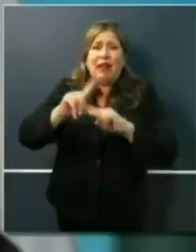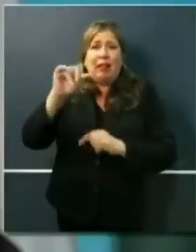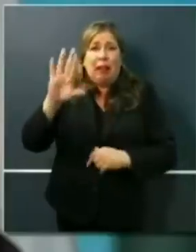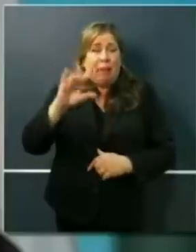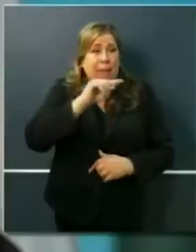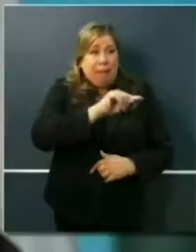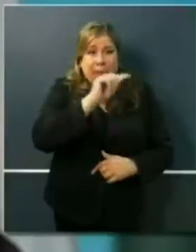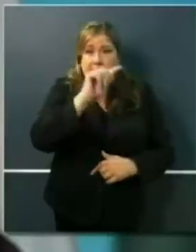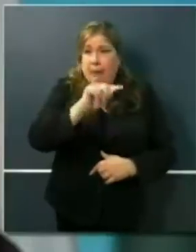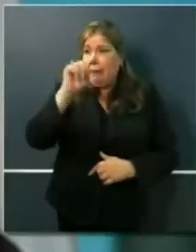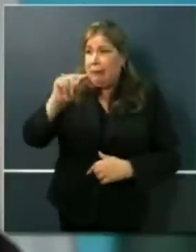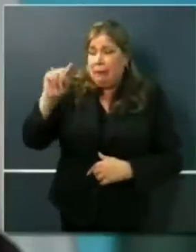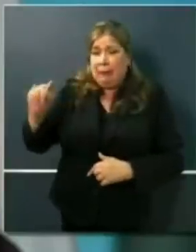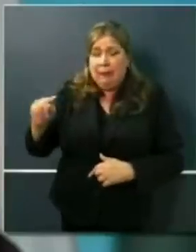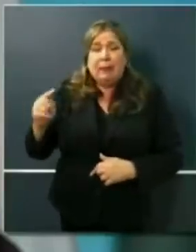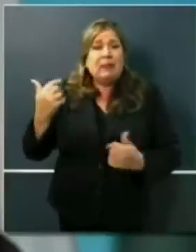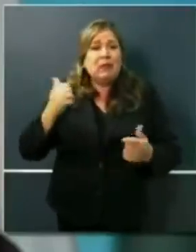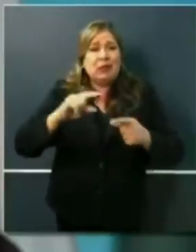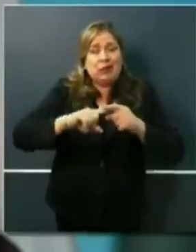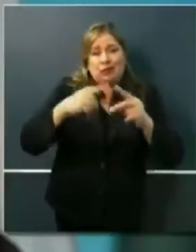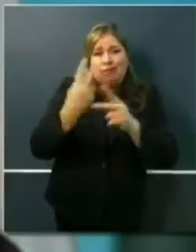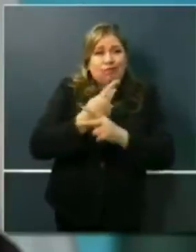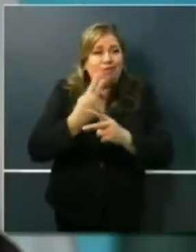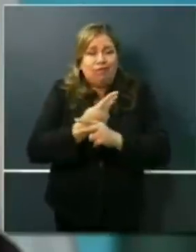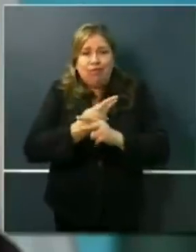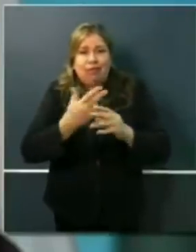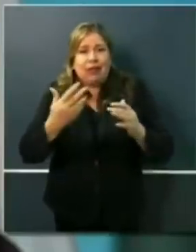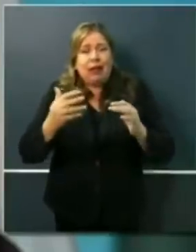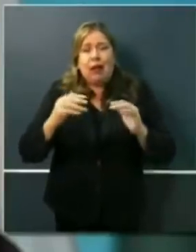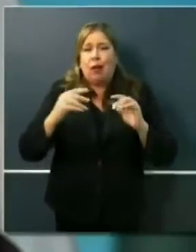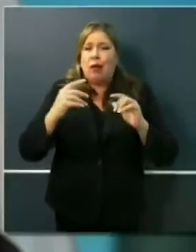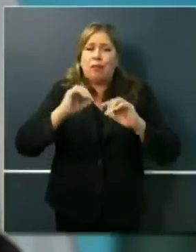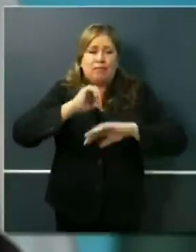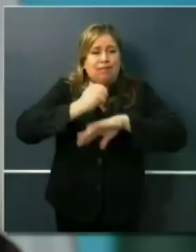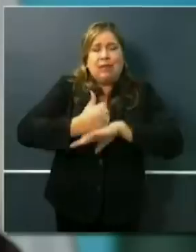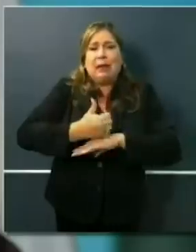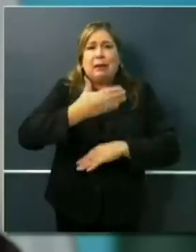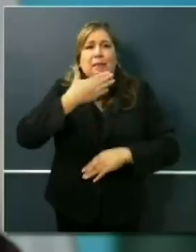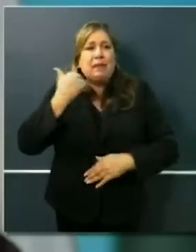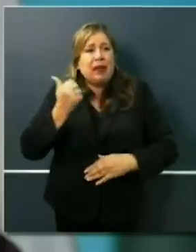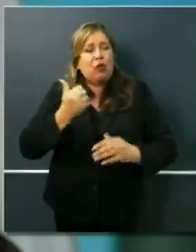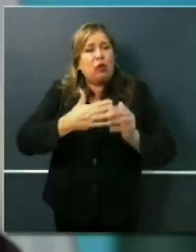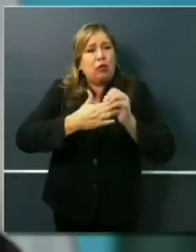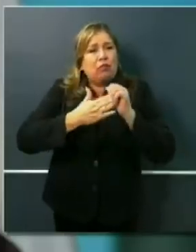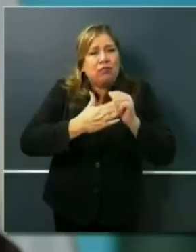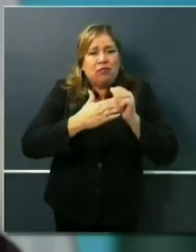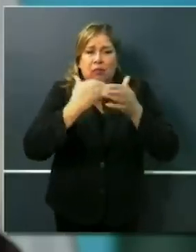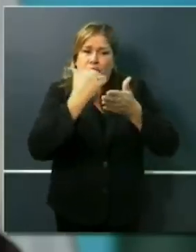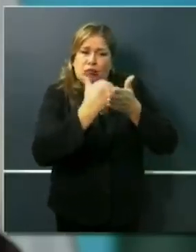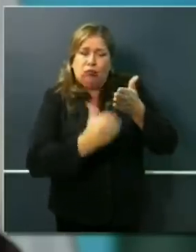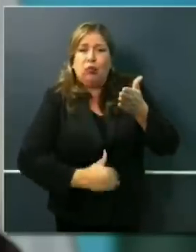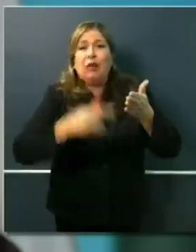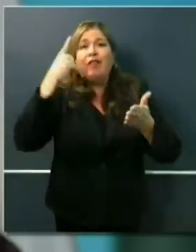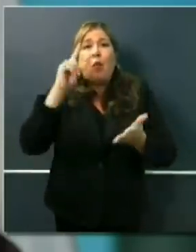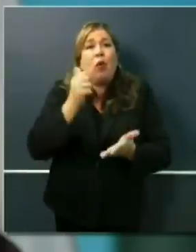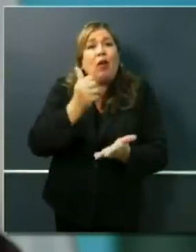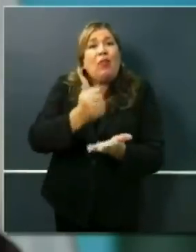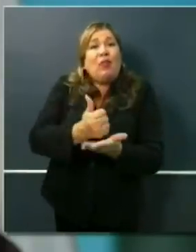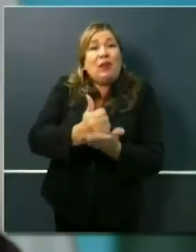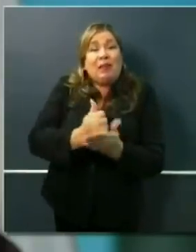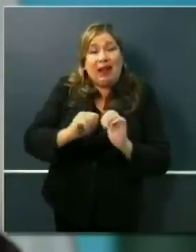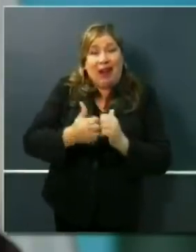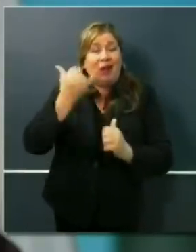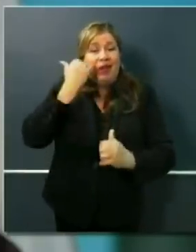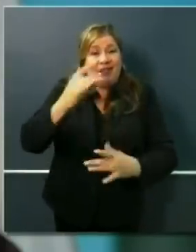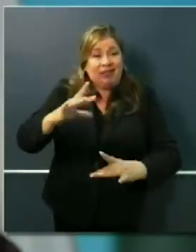to make sure that we're really advancing and continue to promote more protocols on therapeutics, which are profoundly important as